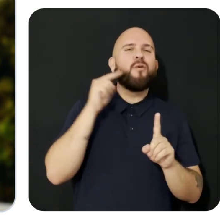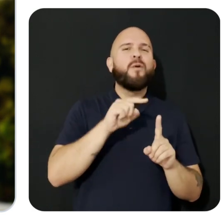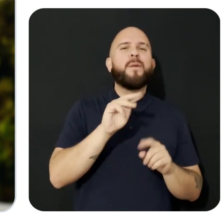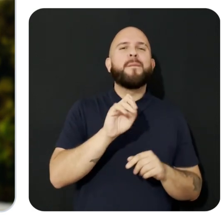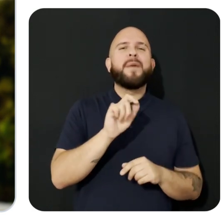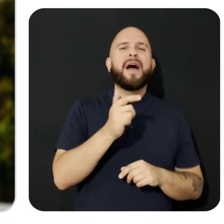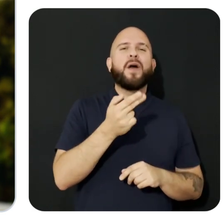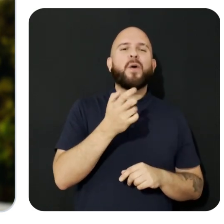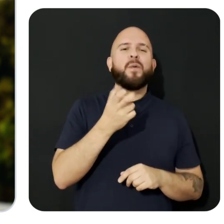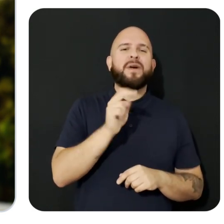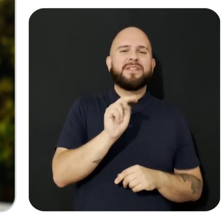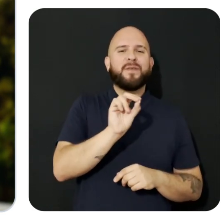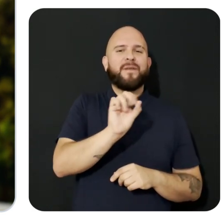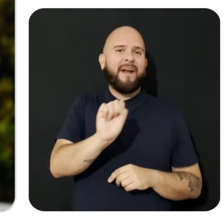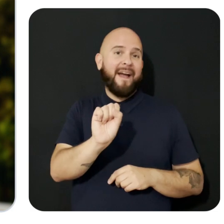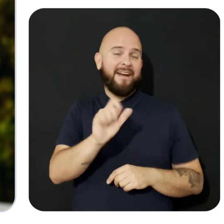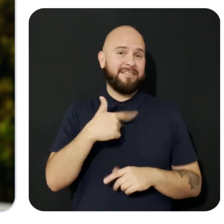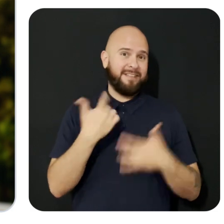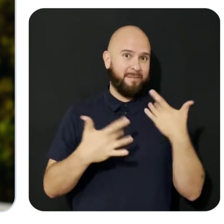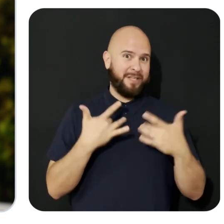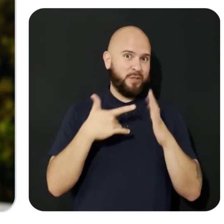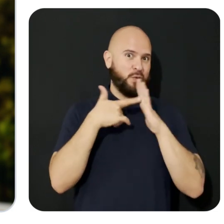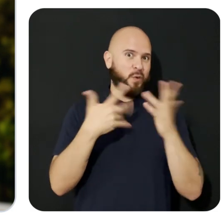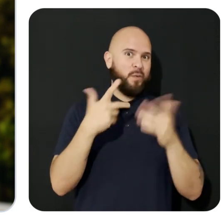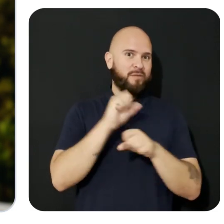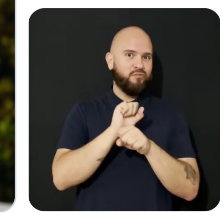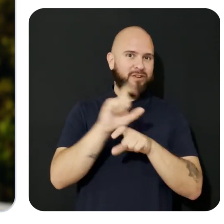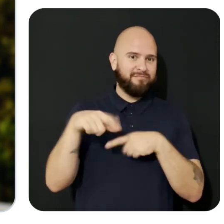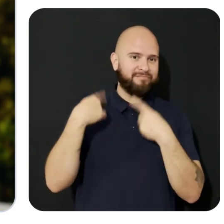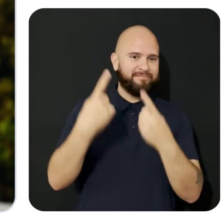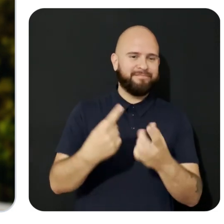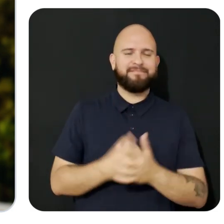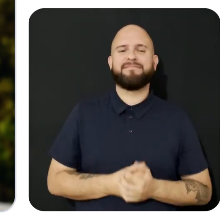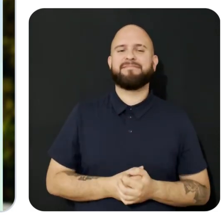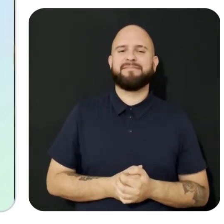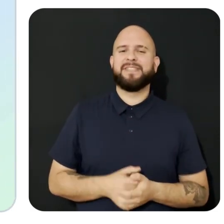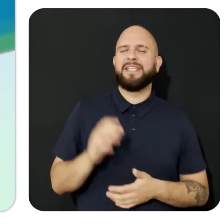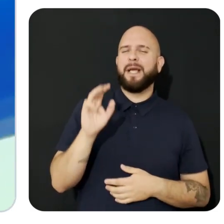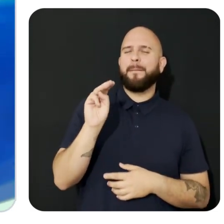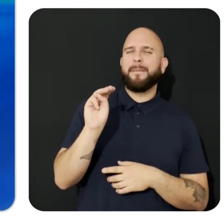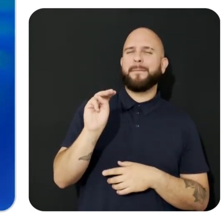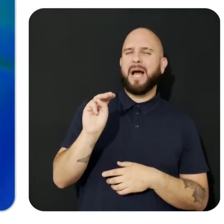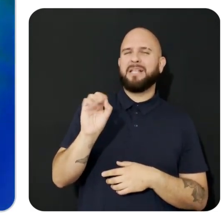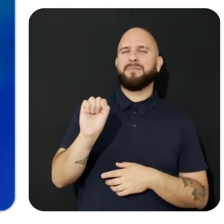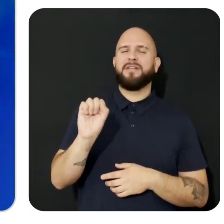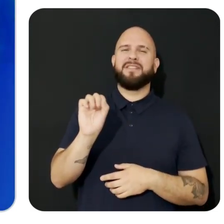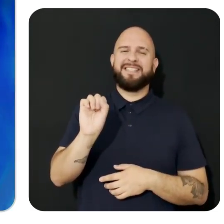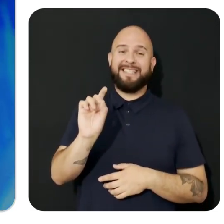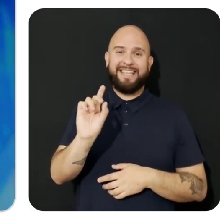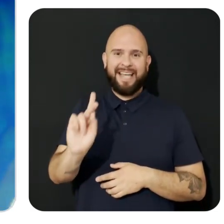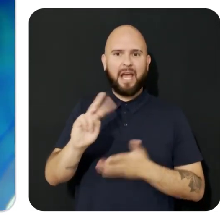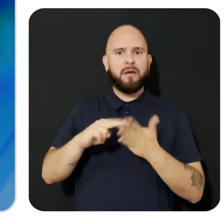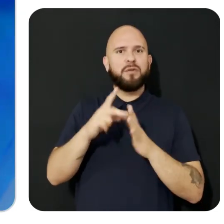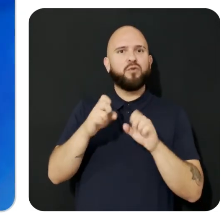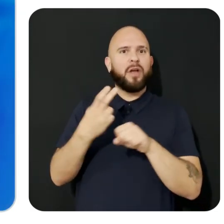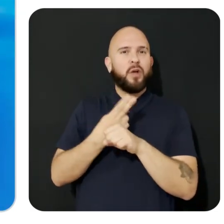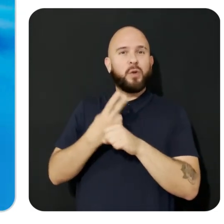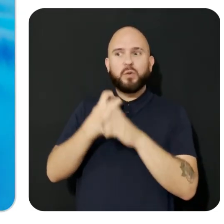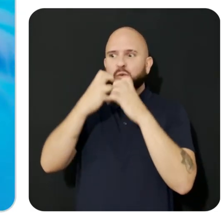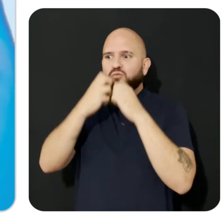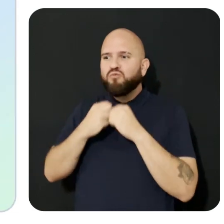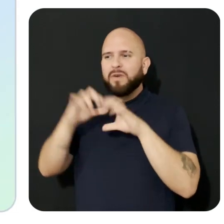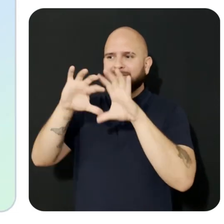Meta Horizon OS, and I'm very excited to show you what you've been working on. Meta Spatial SDK lets you combine the rich